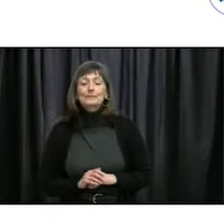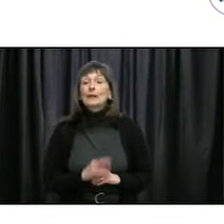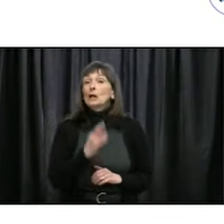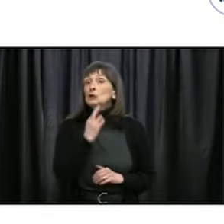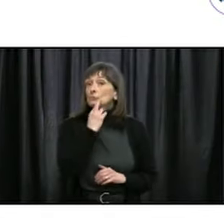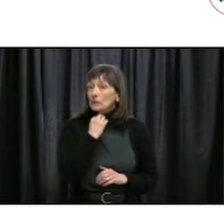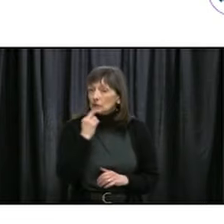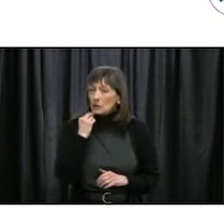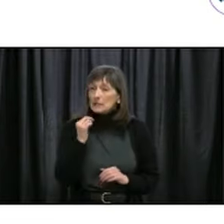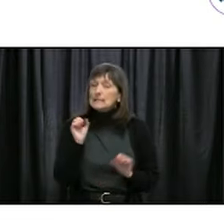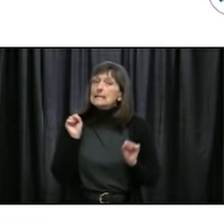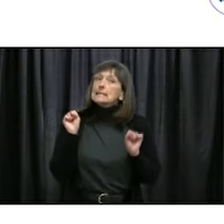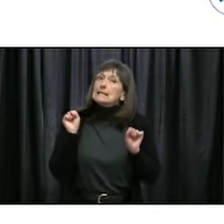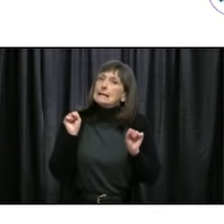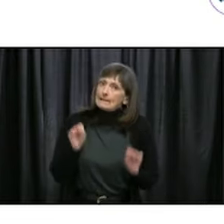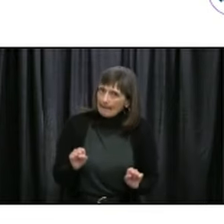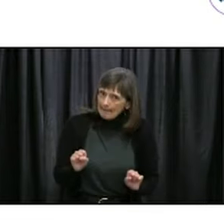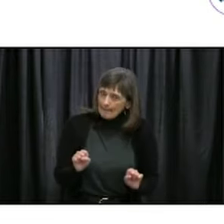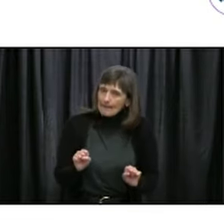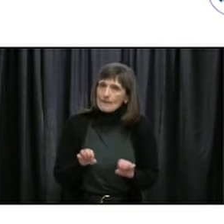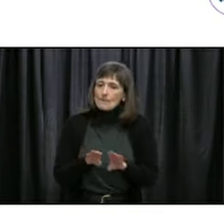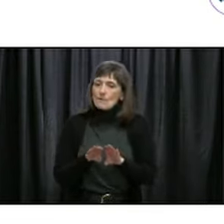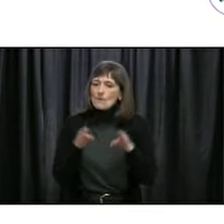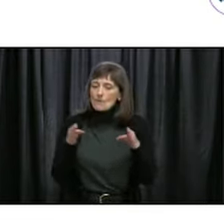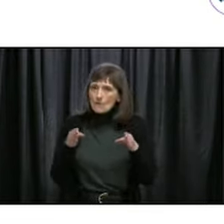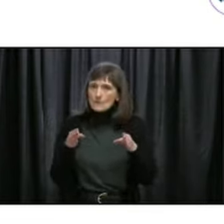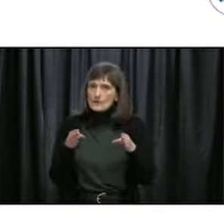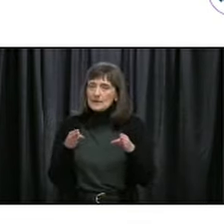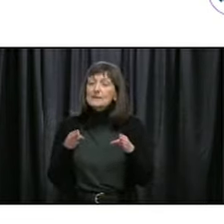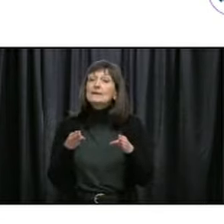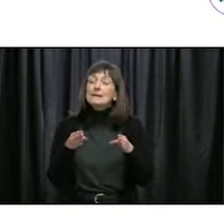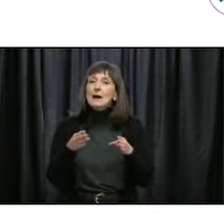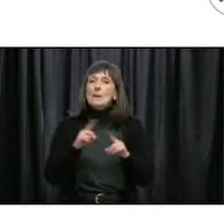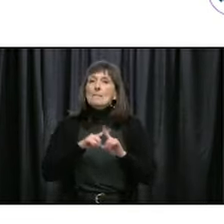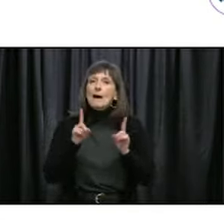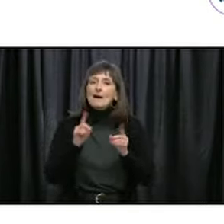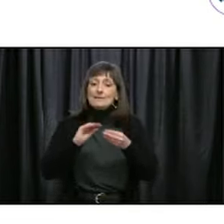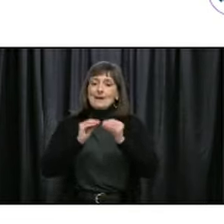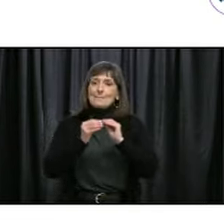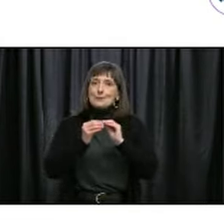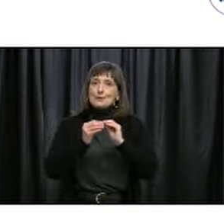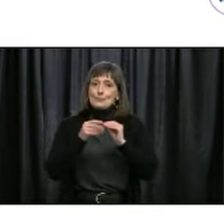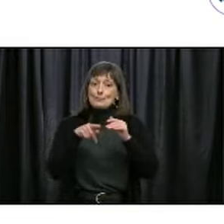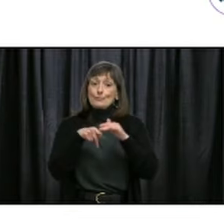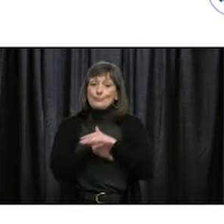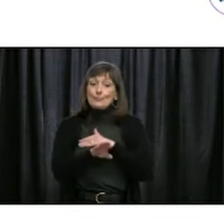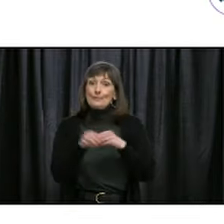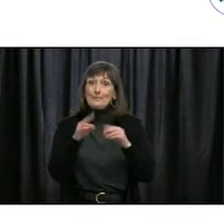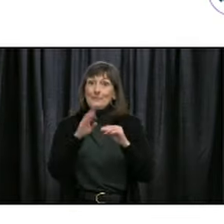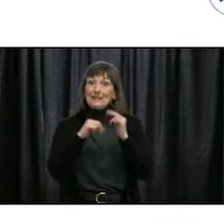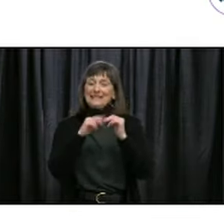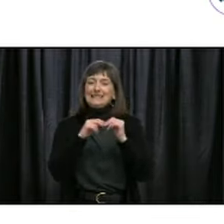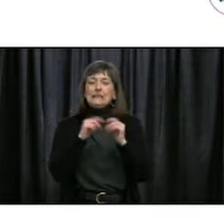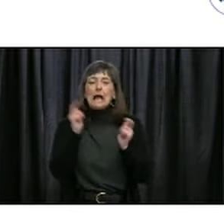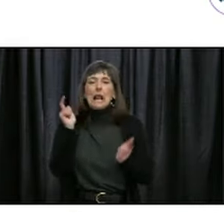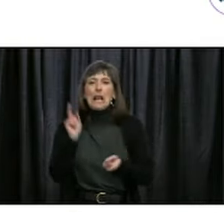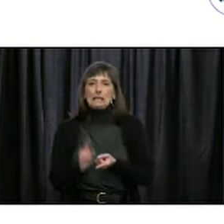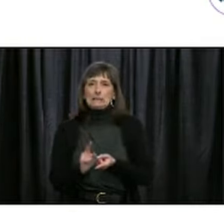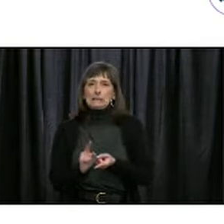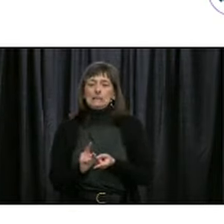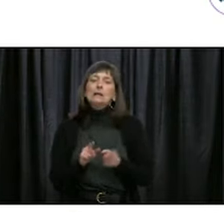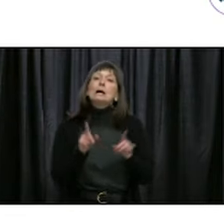Restaurants will be able to operate with reduced occupancy rates, and some medium-risk outdoor